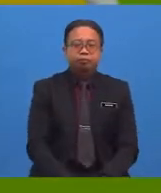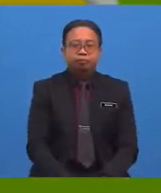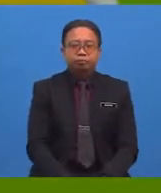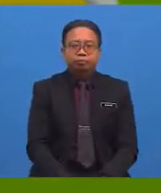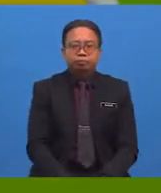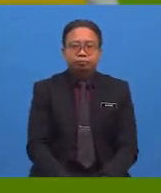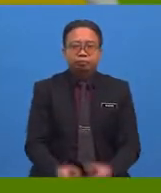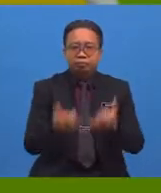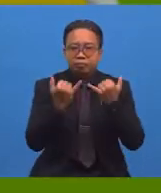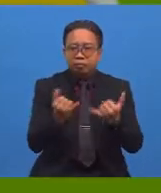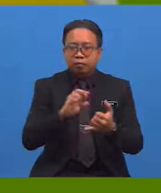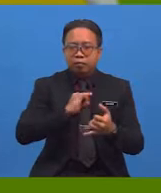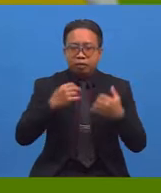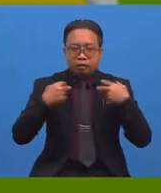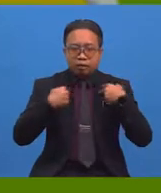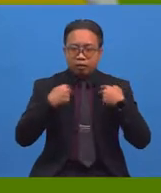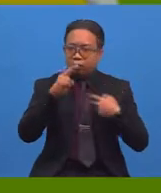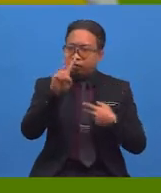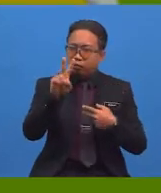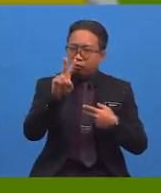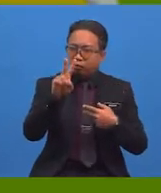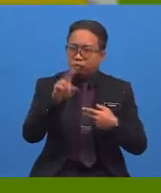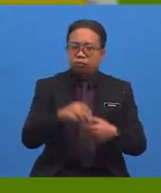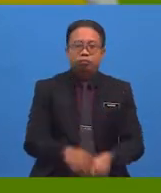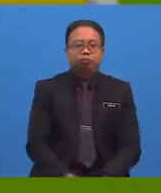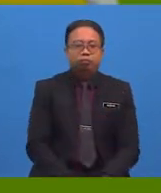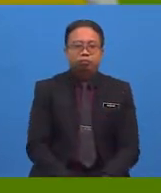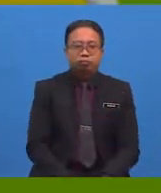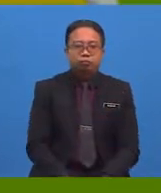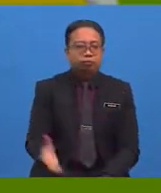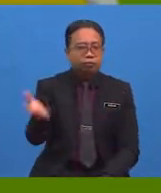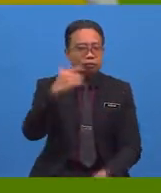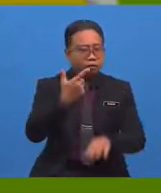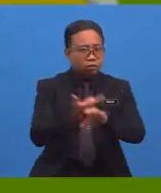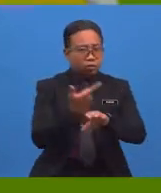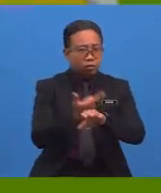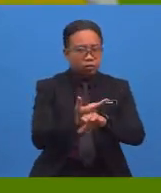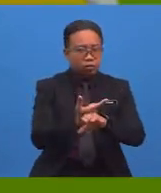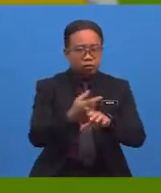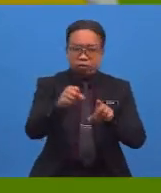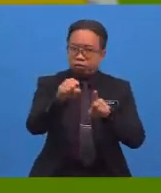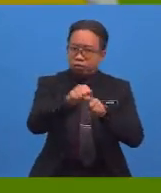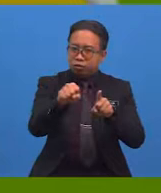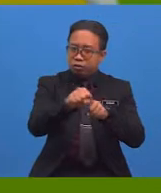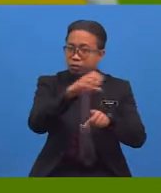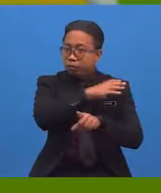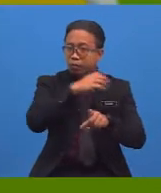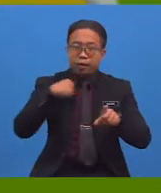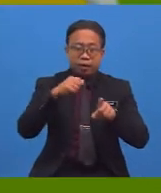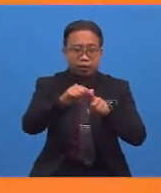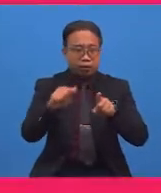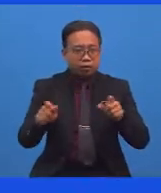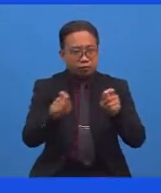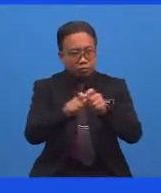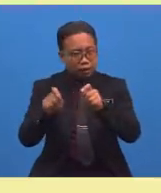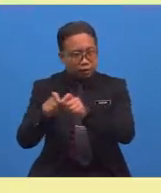Now, I have two games for us to play. Let's practice our synonyms and antonym together.